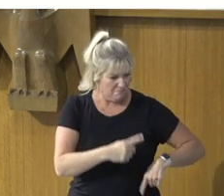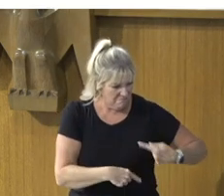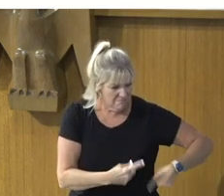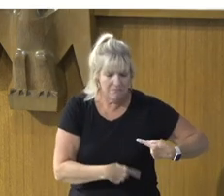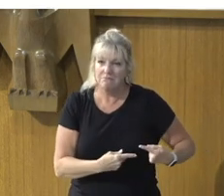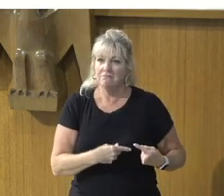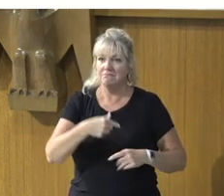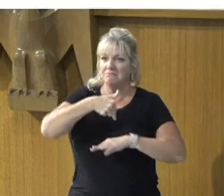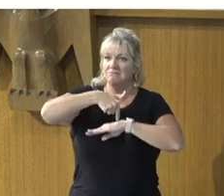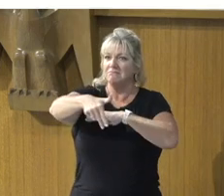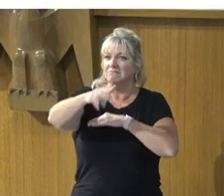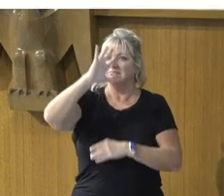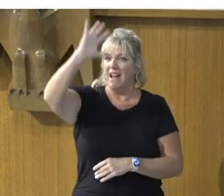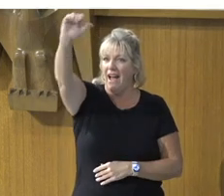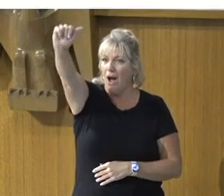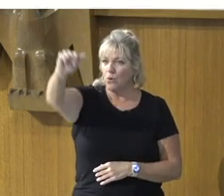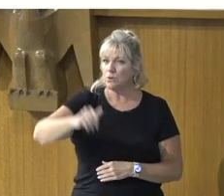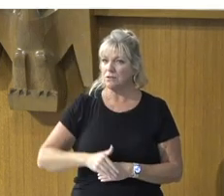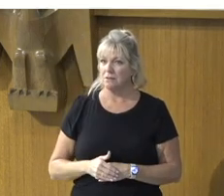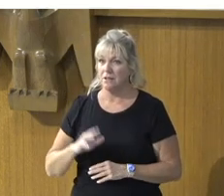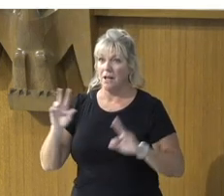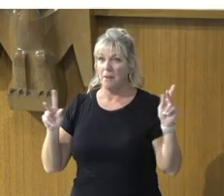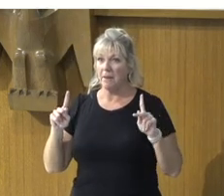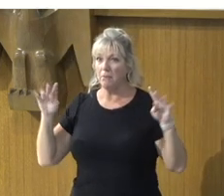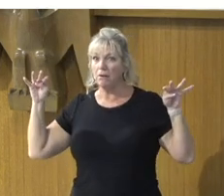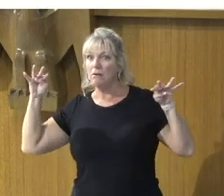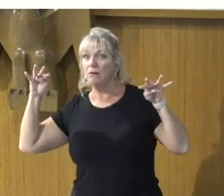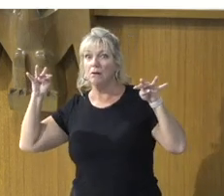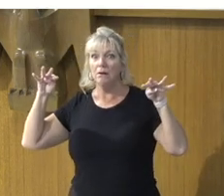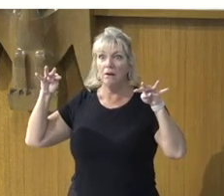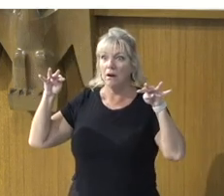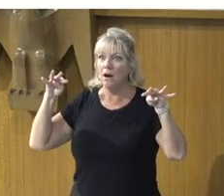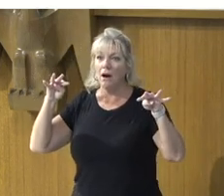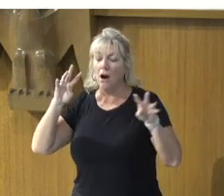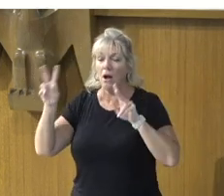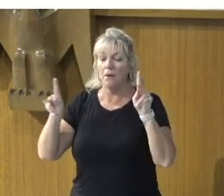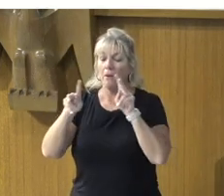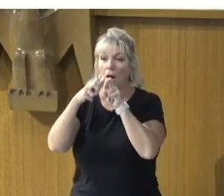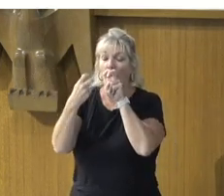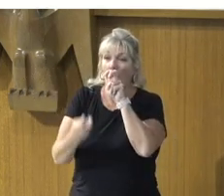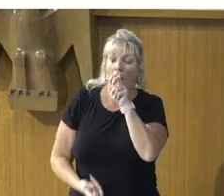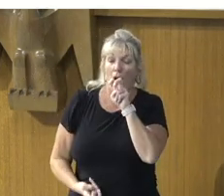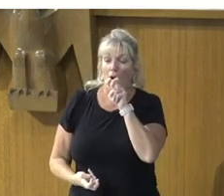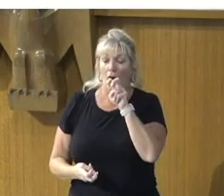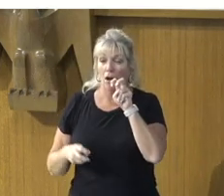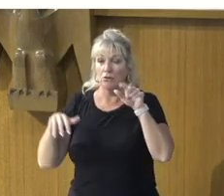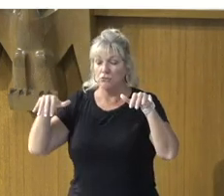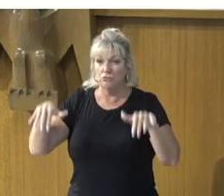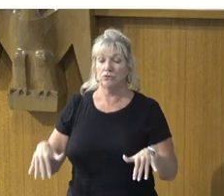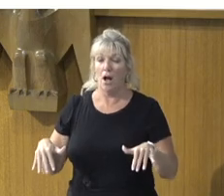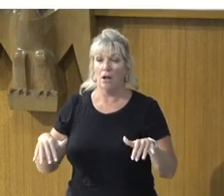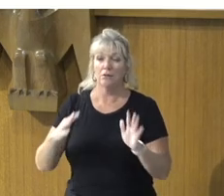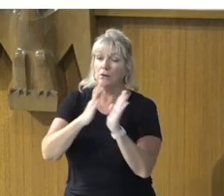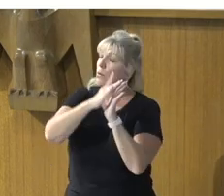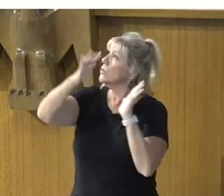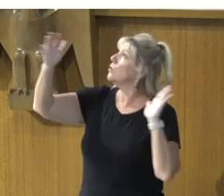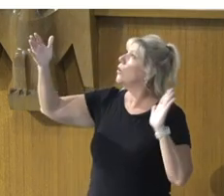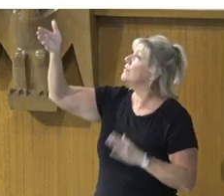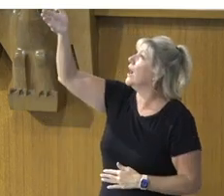And went out before all of them. And all were amazed and glorified. God saying,